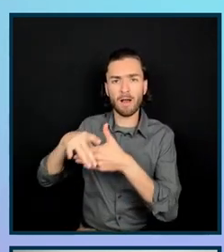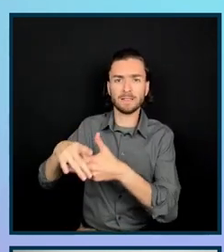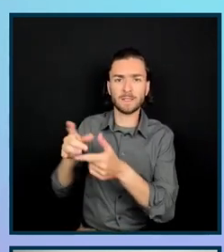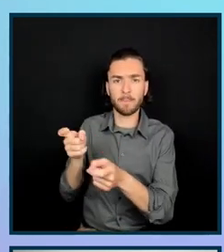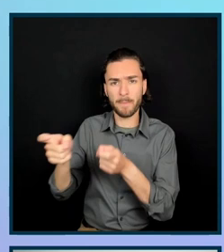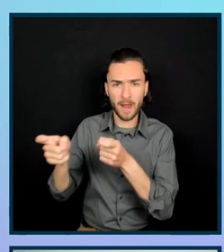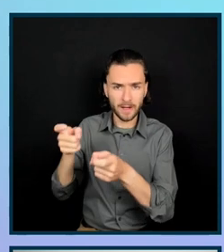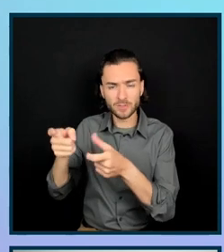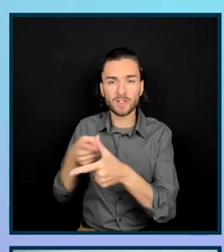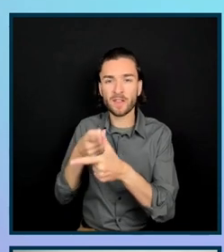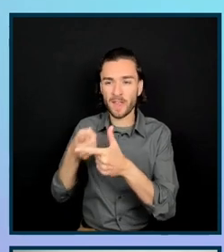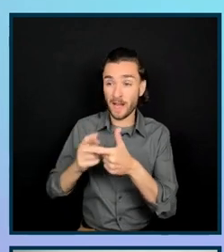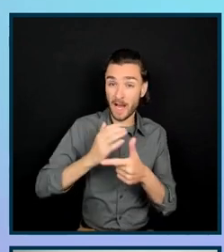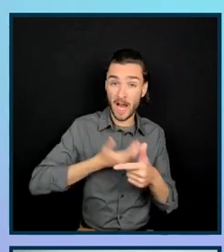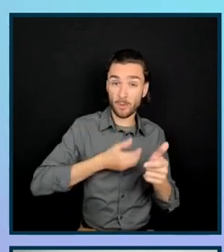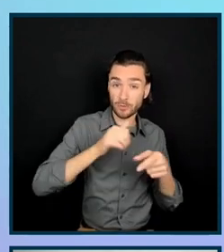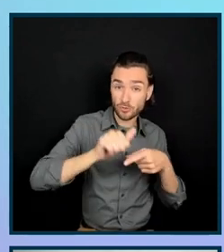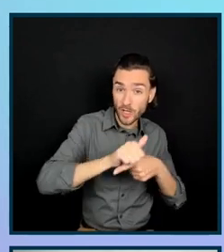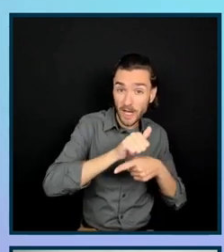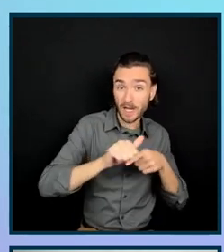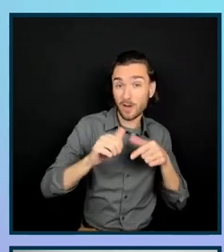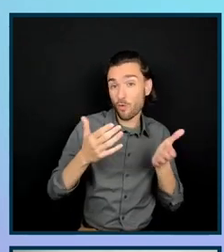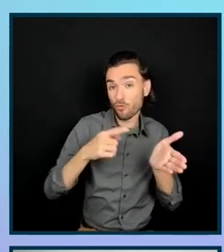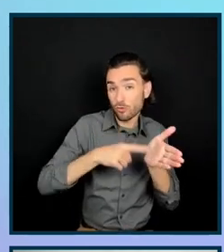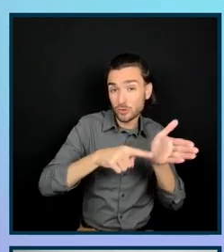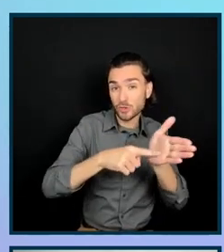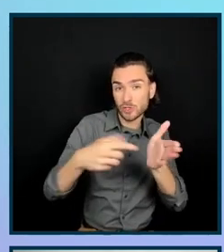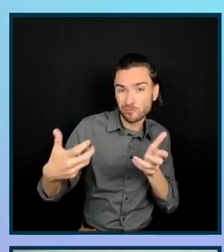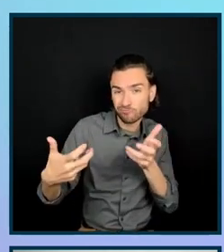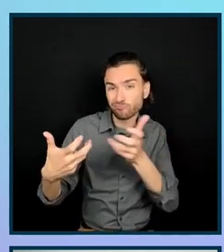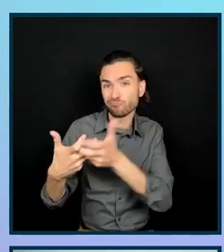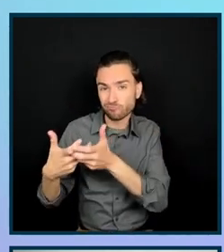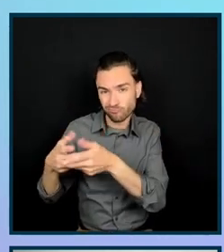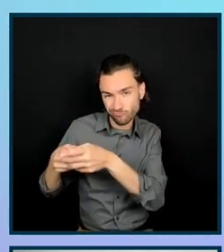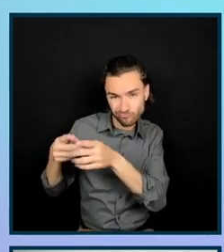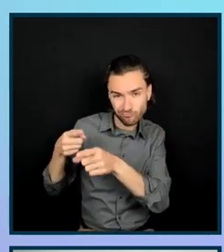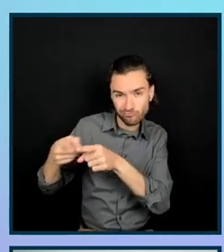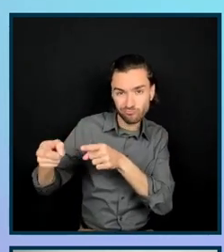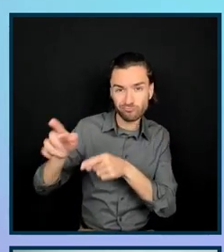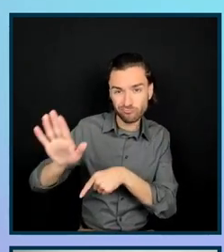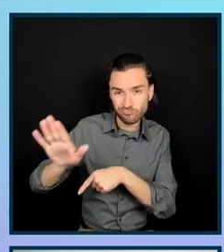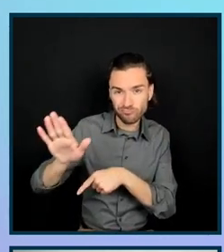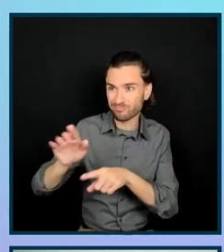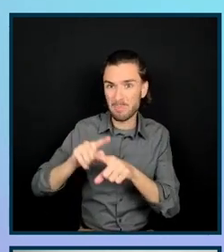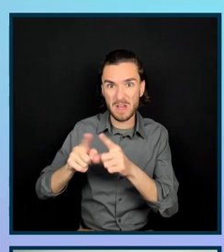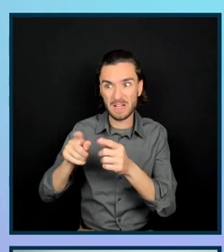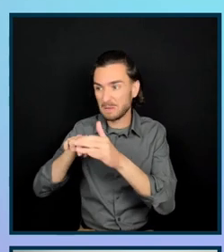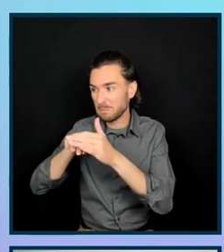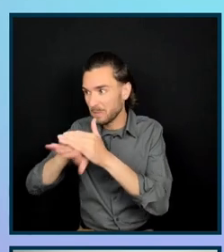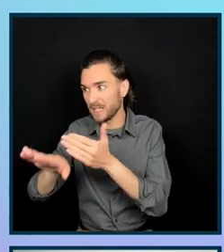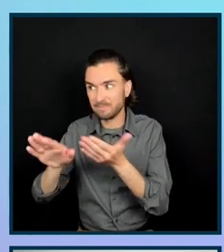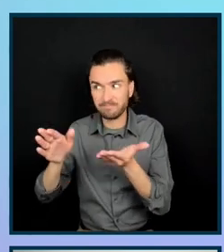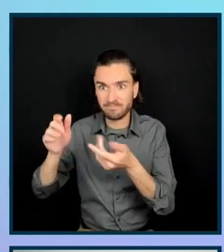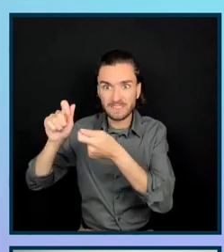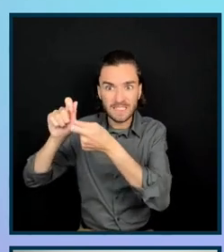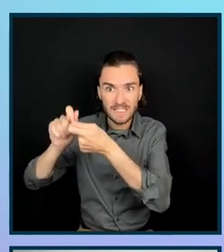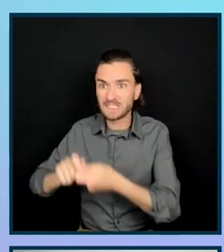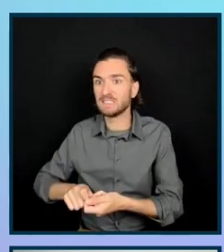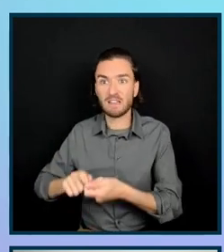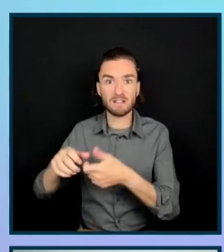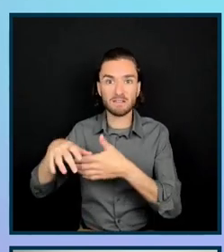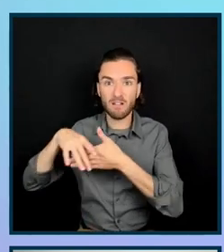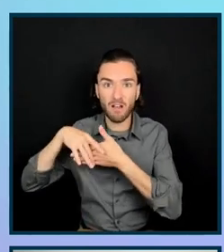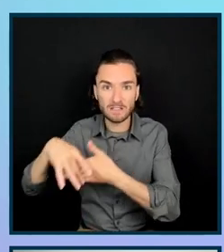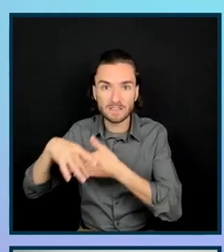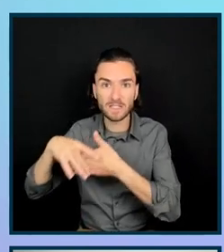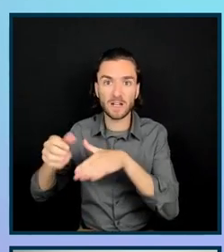training or the research according to their needs in that way. But here, we didn't really know the details of what the content administration process